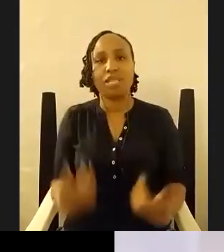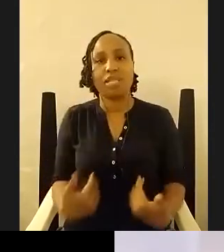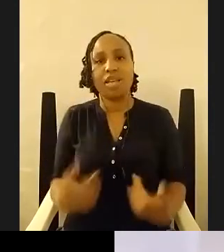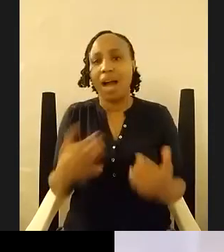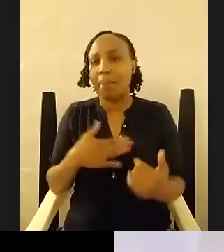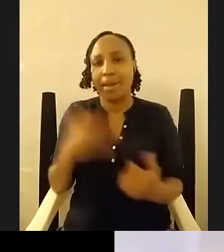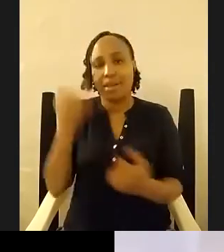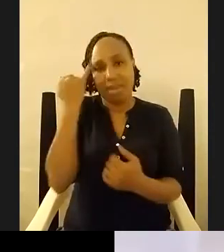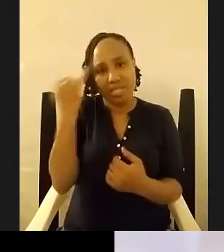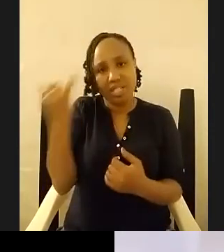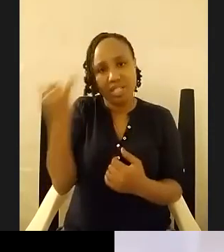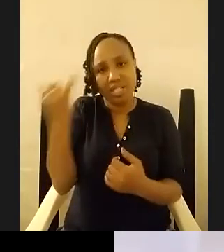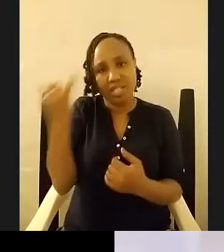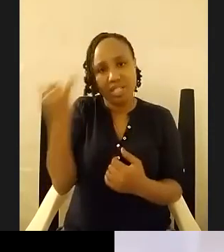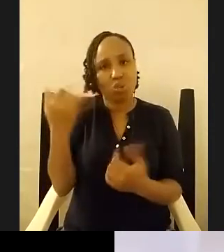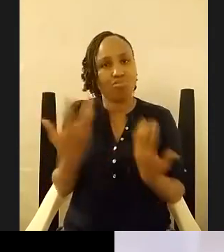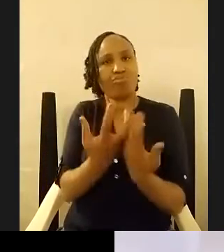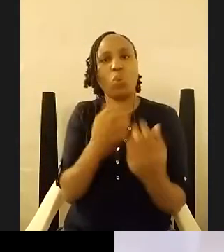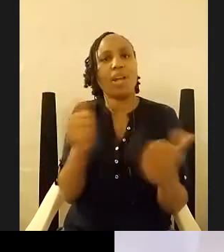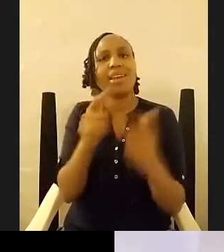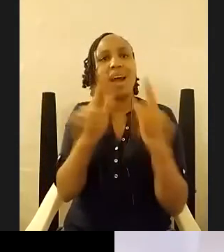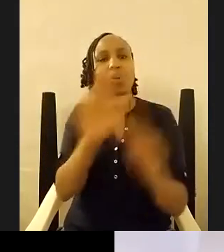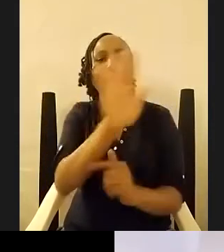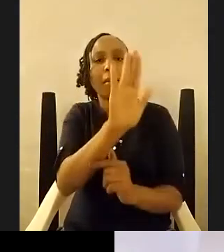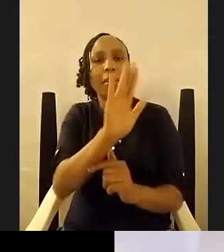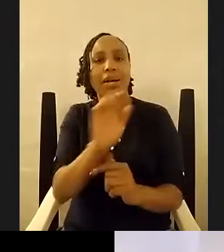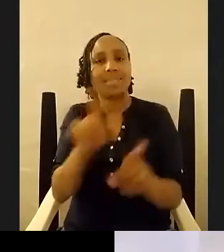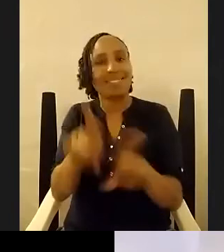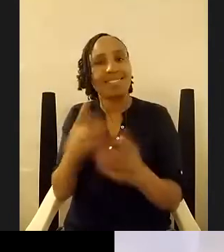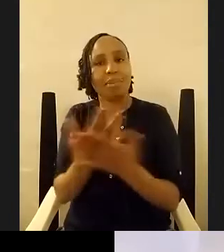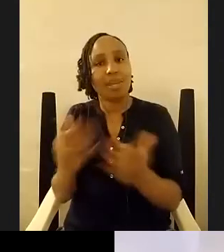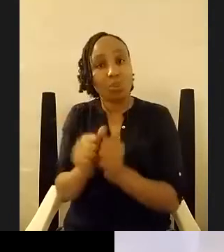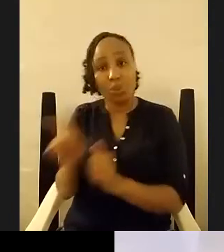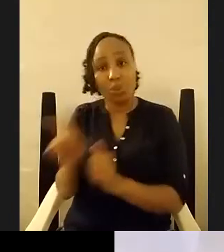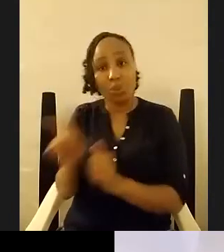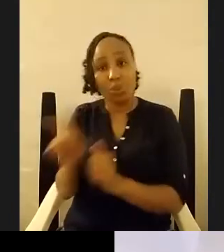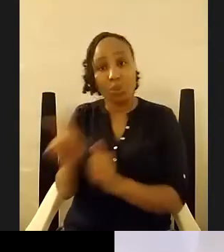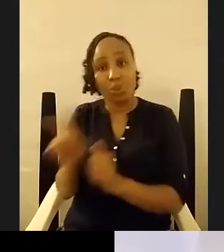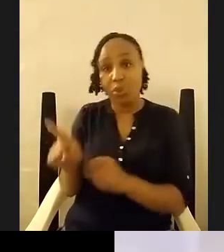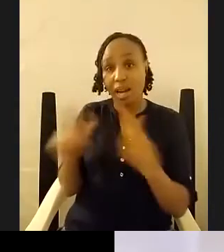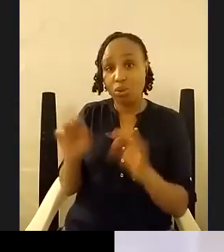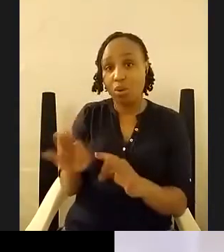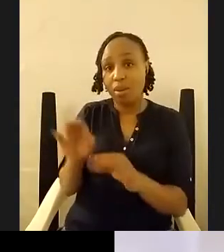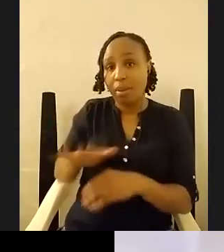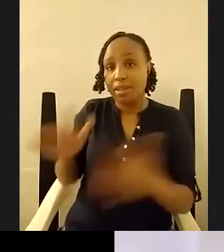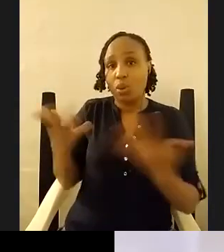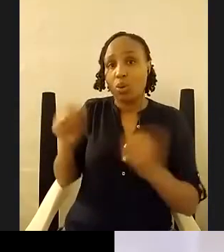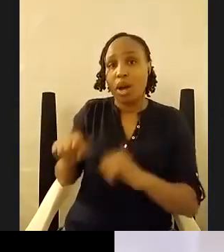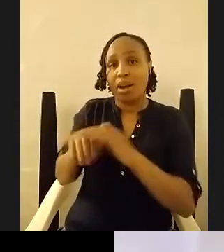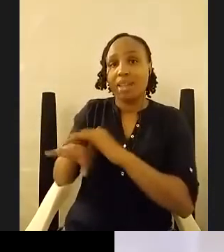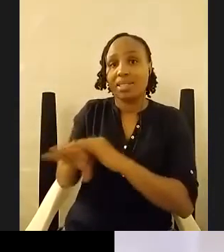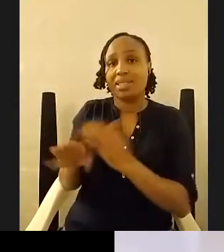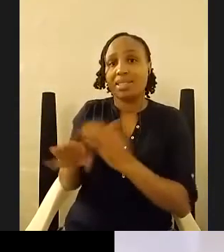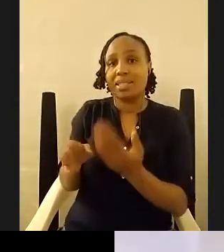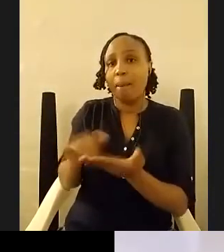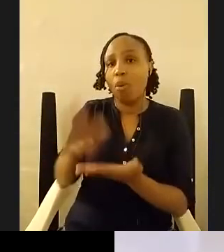of that place and i i think it's the same thing with you the language of you know the place you can access kind of the most is is what you tend to write